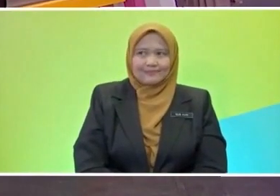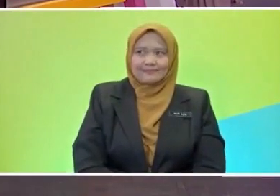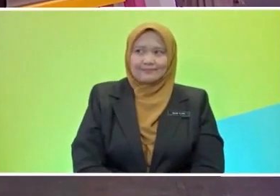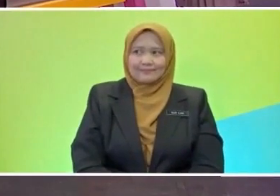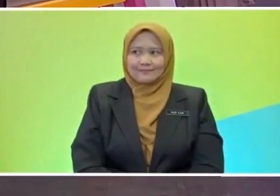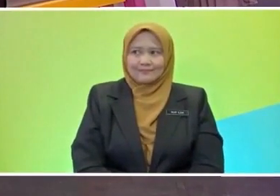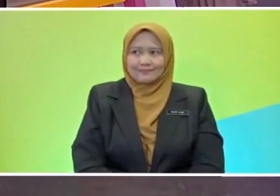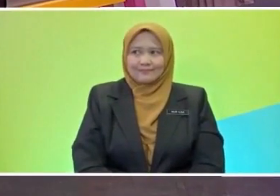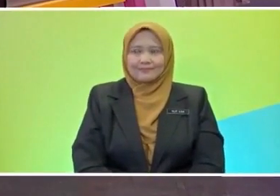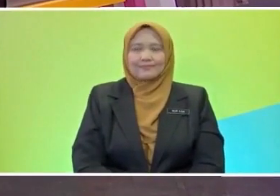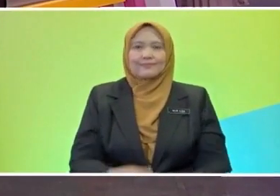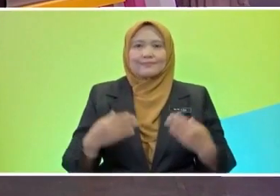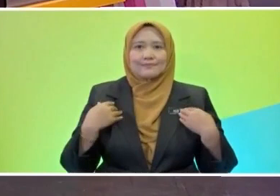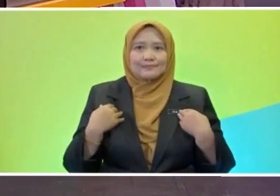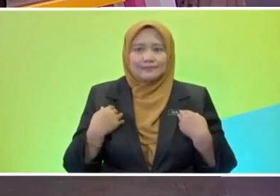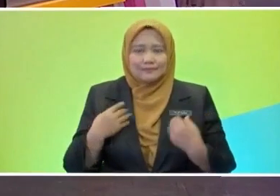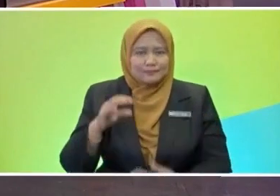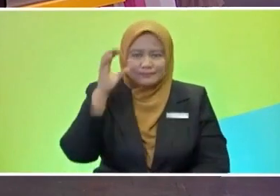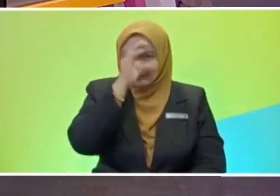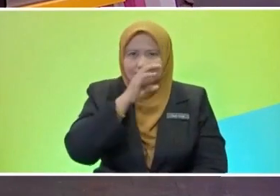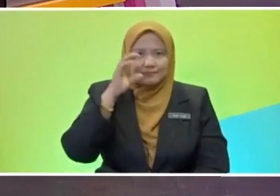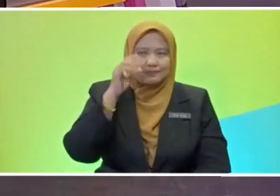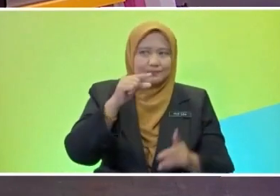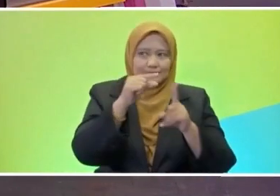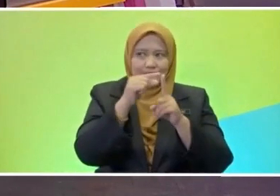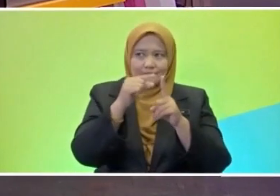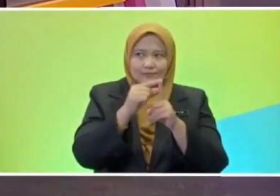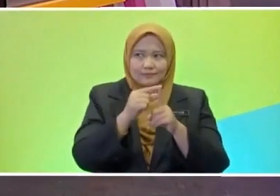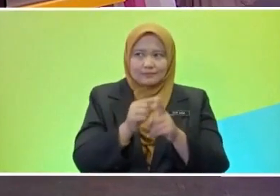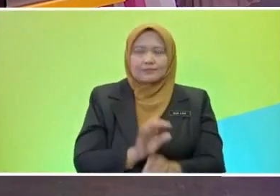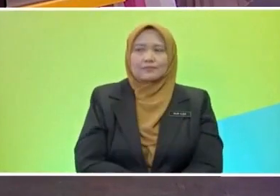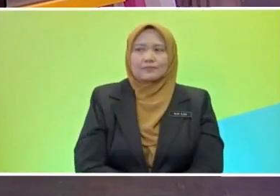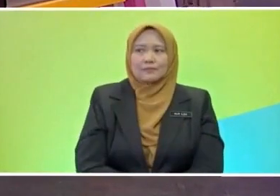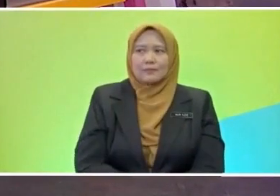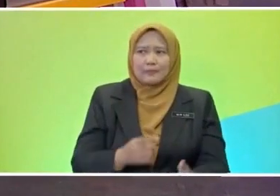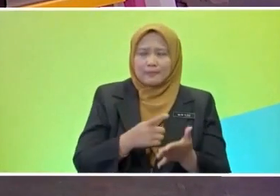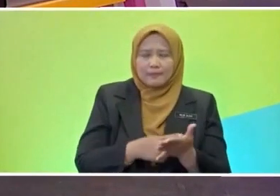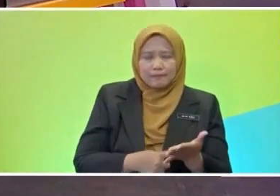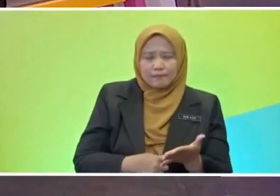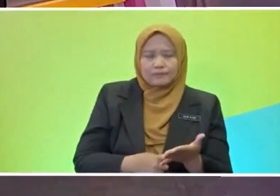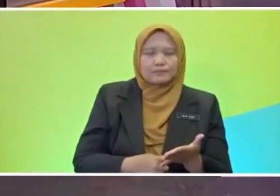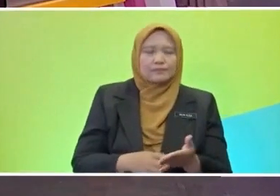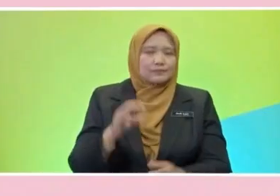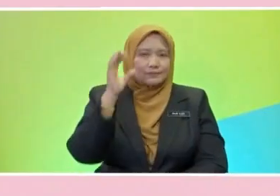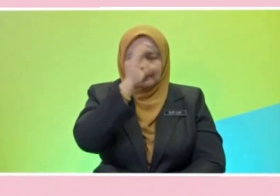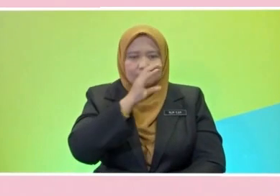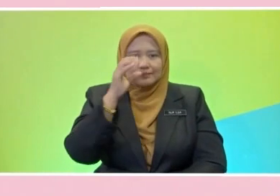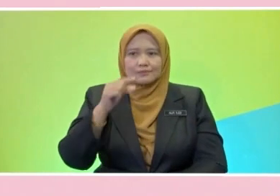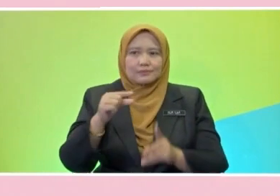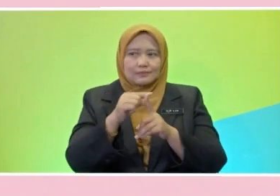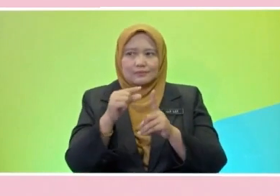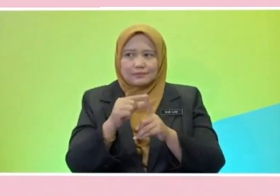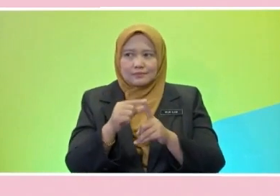is word search, okay? So, what you have to do is find the hidden words there. We have around